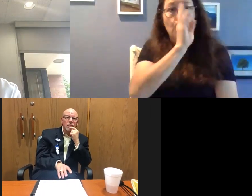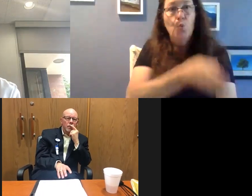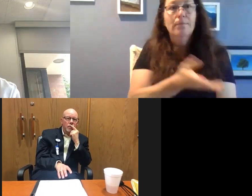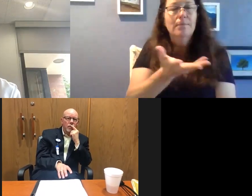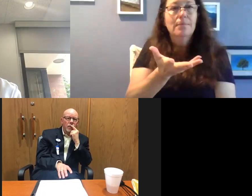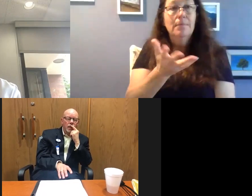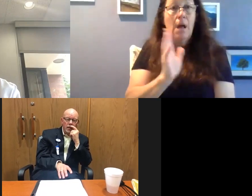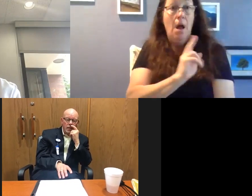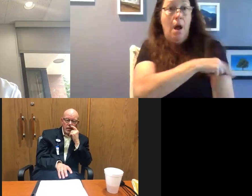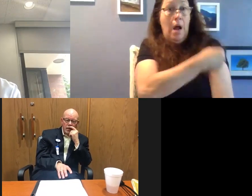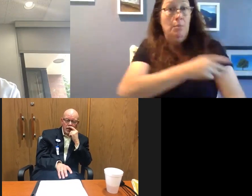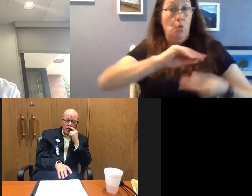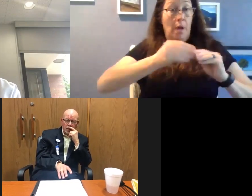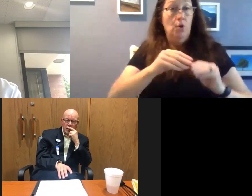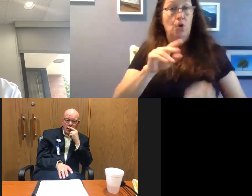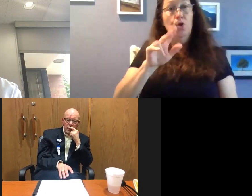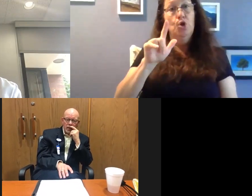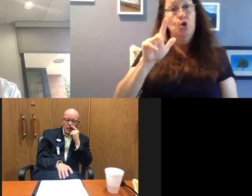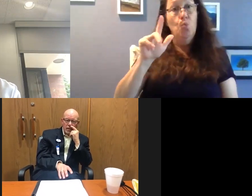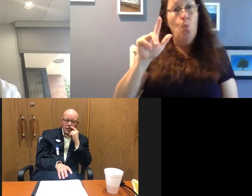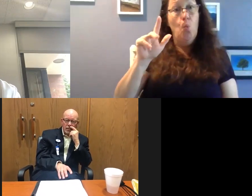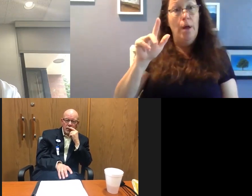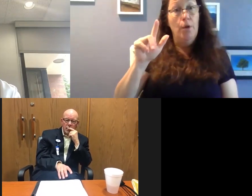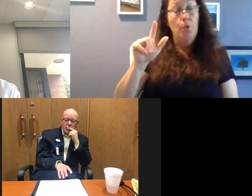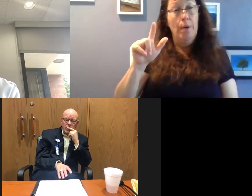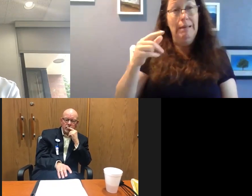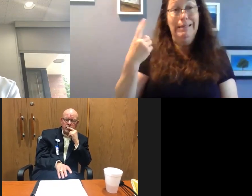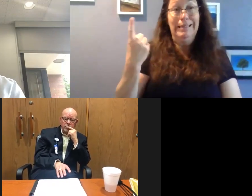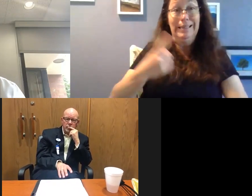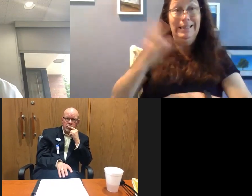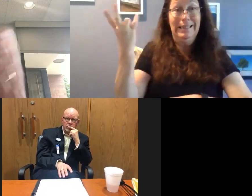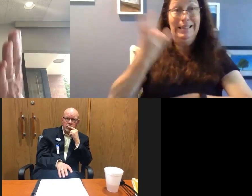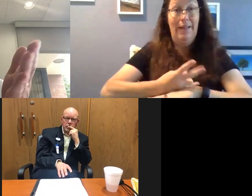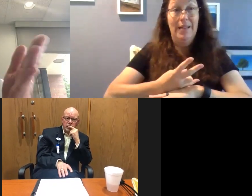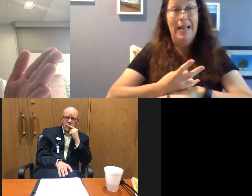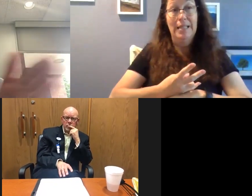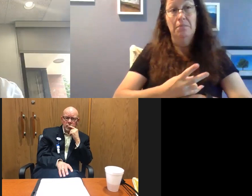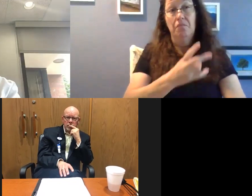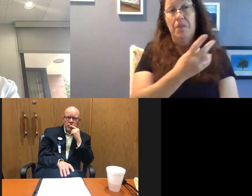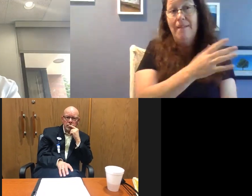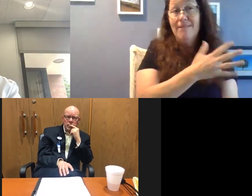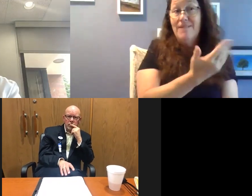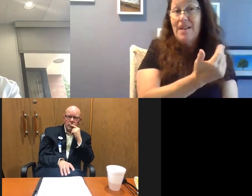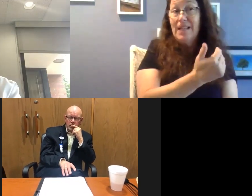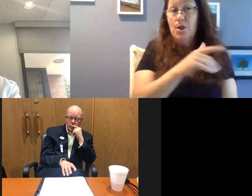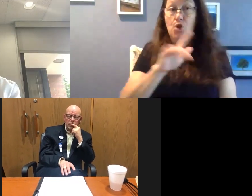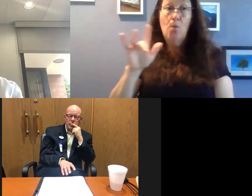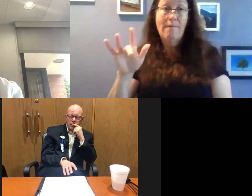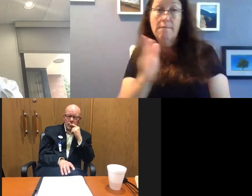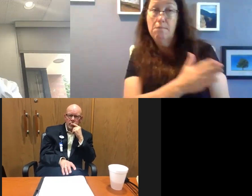census today is 23. In the last seven days, we've been running anywhere from 15 to 25.